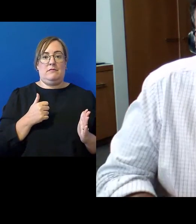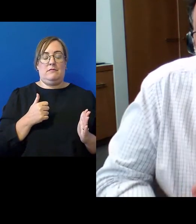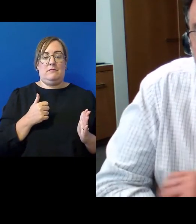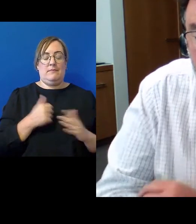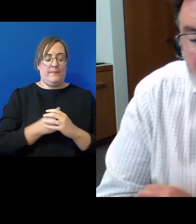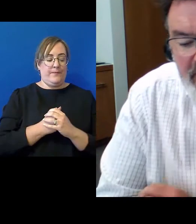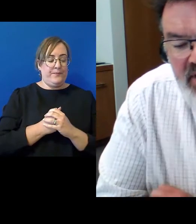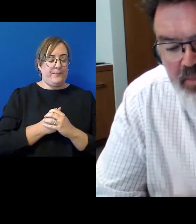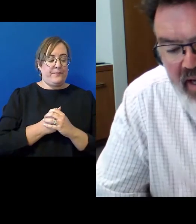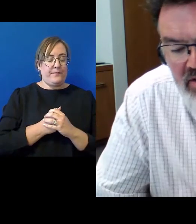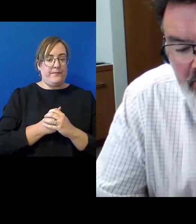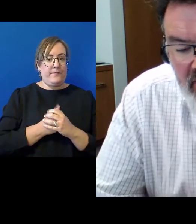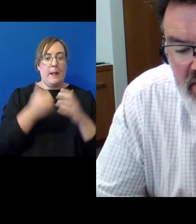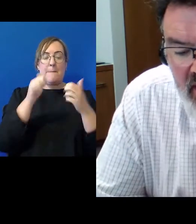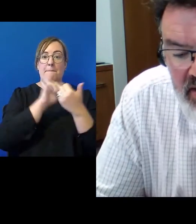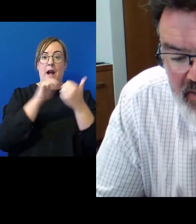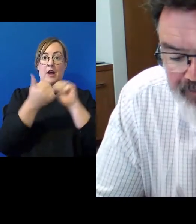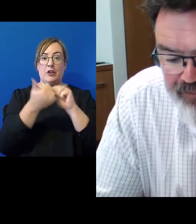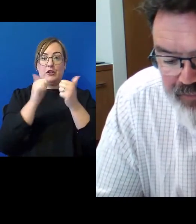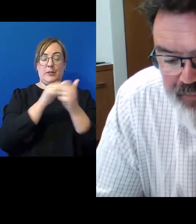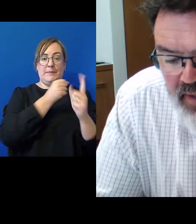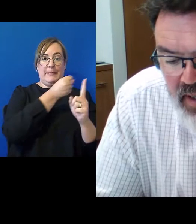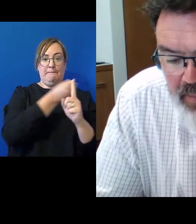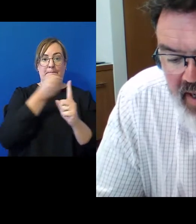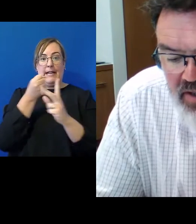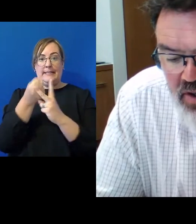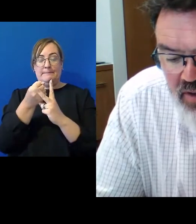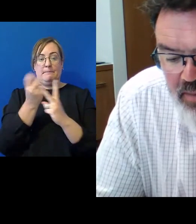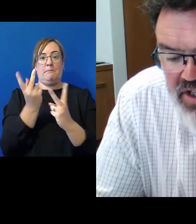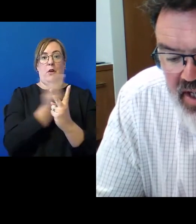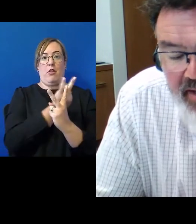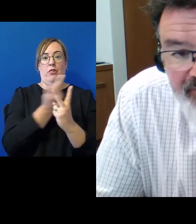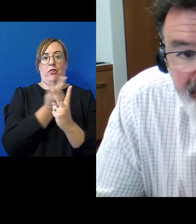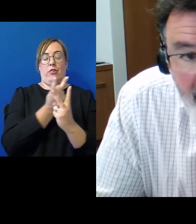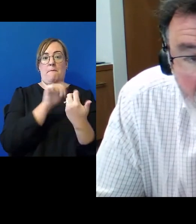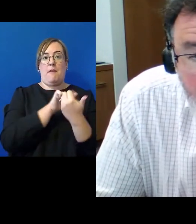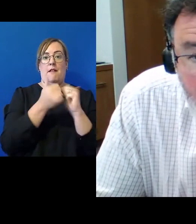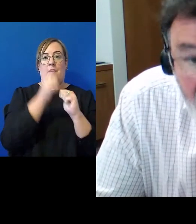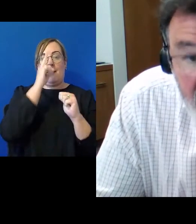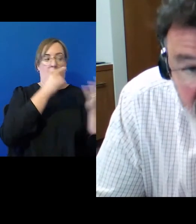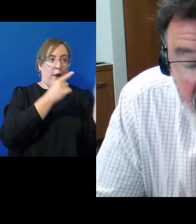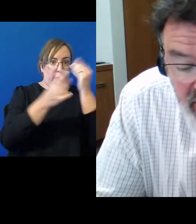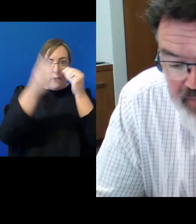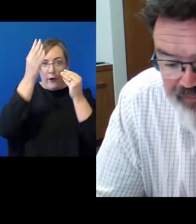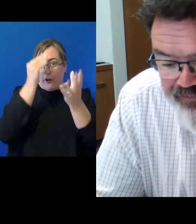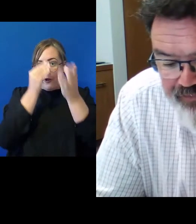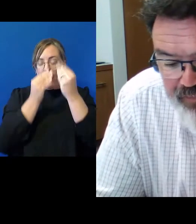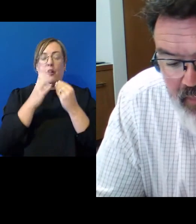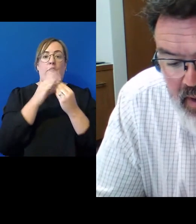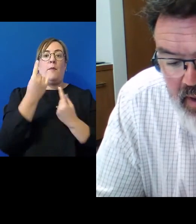so partnerships impact on both sides partners learn from each other and they change